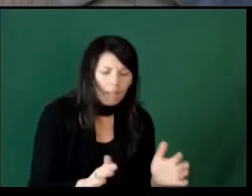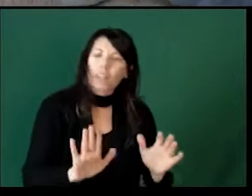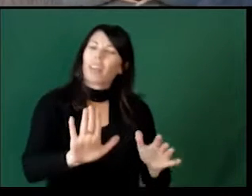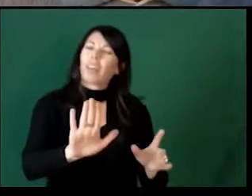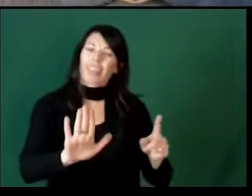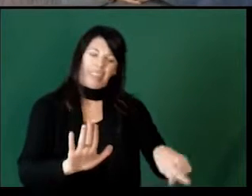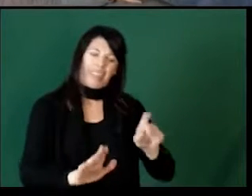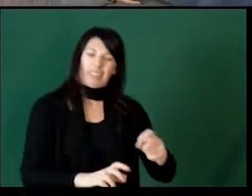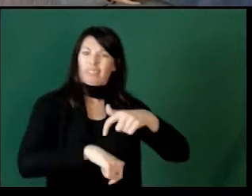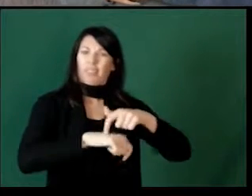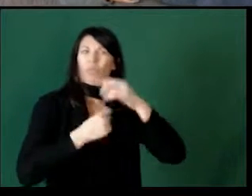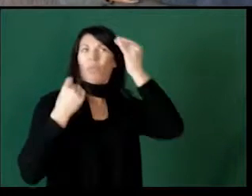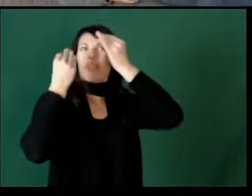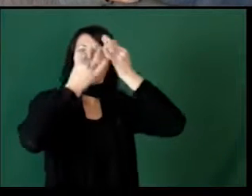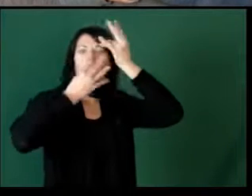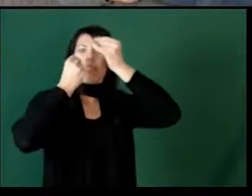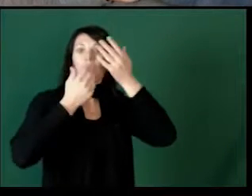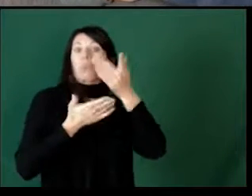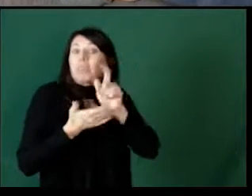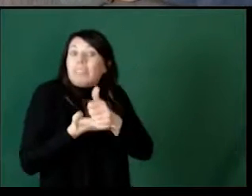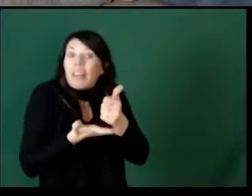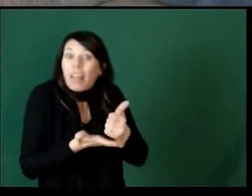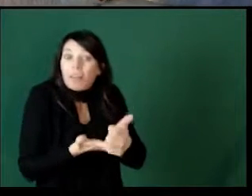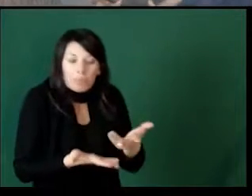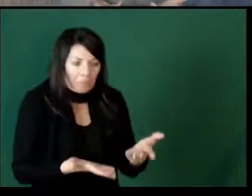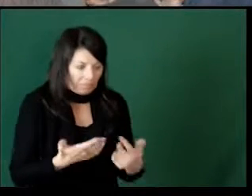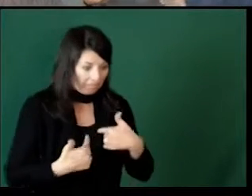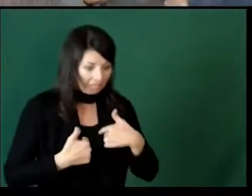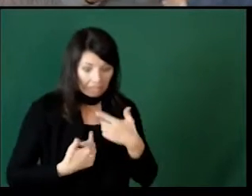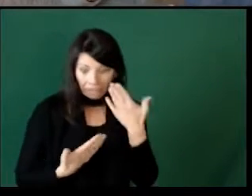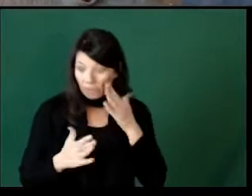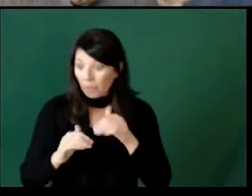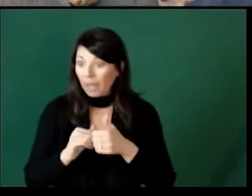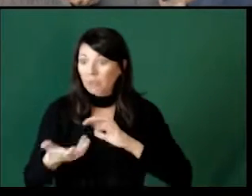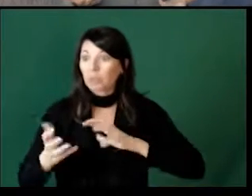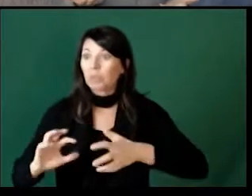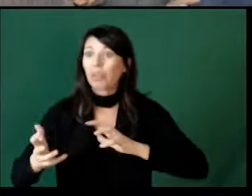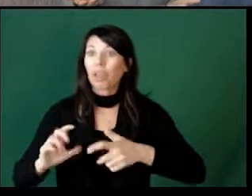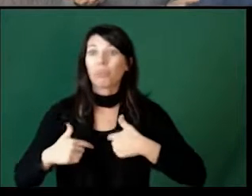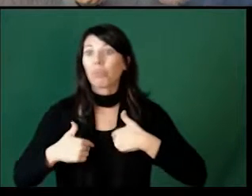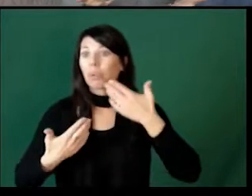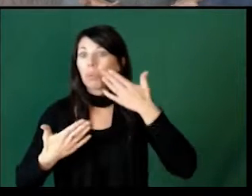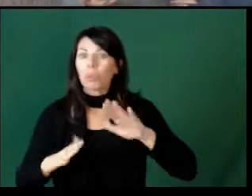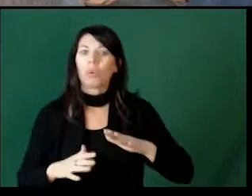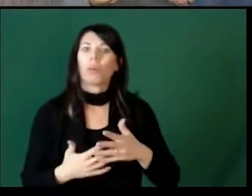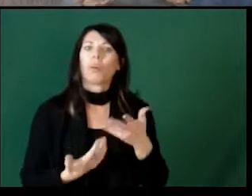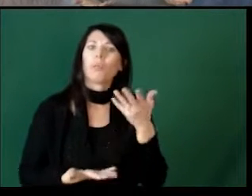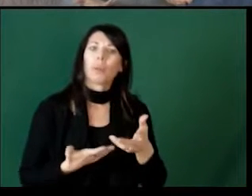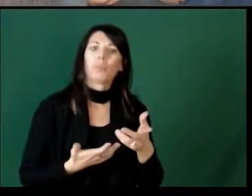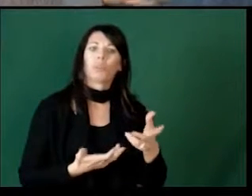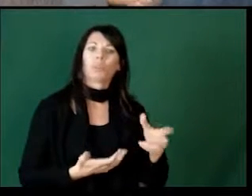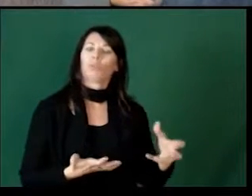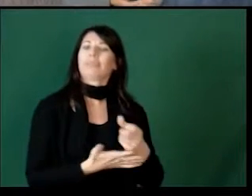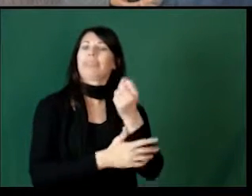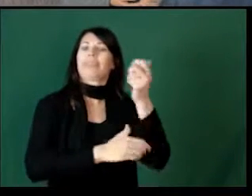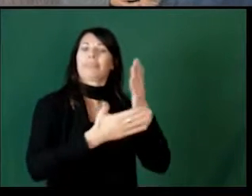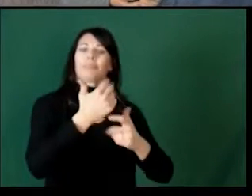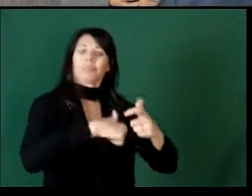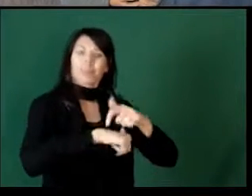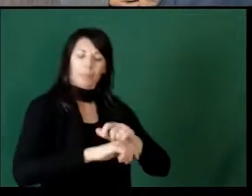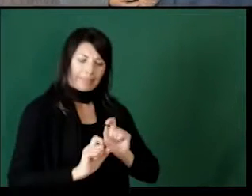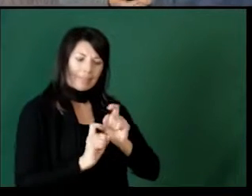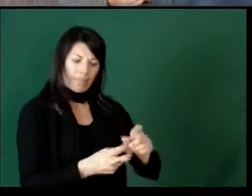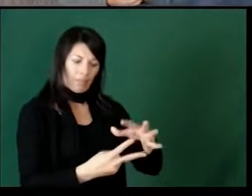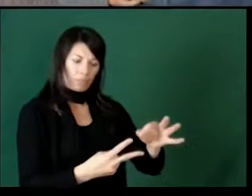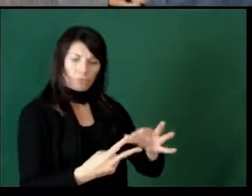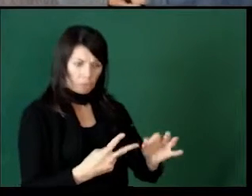things like that. But they really need some time to think about it. They may need some help. Maybe they don't know how to do the laundry to the way that you would like them to do it. So you might need to take